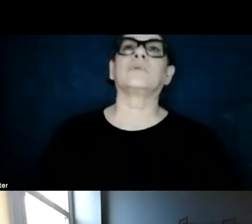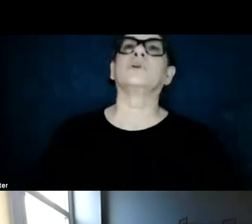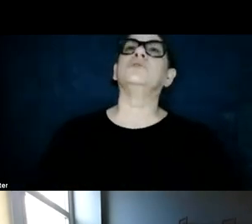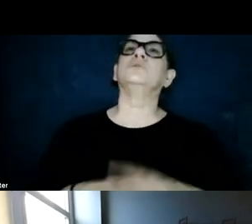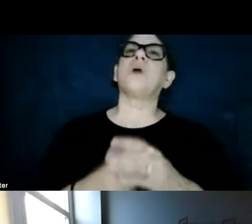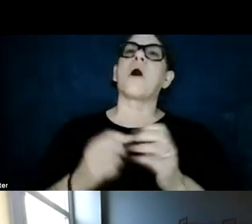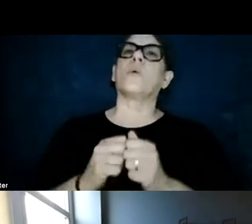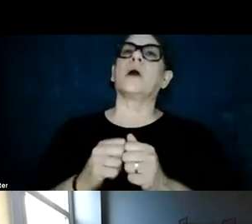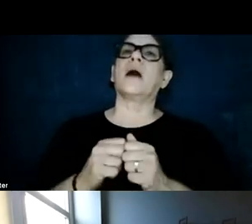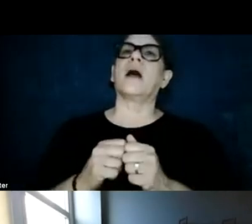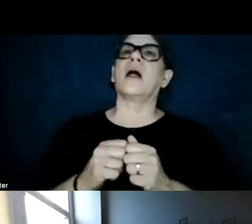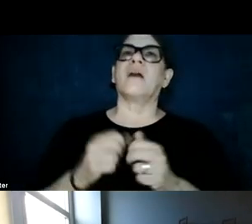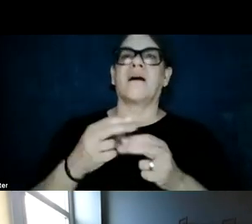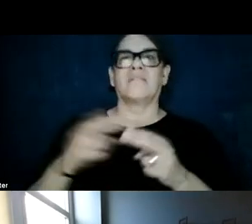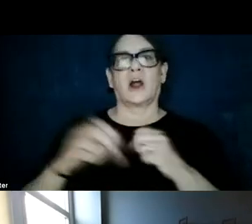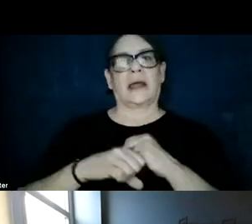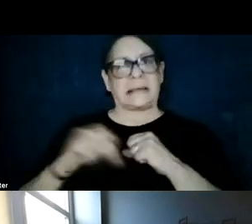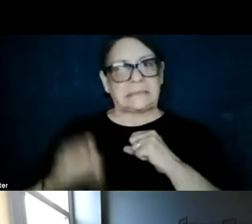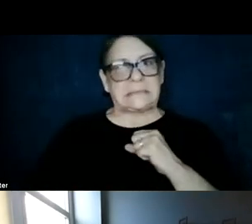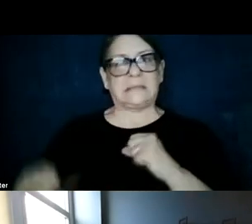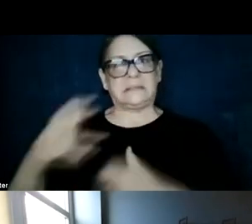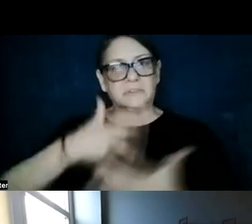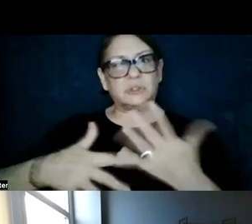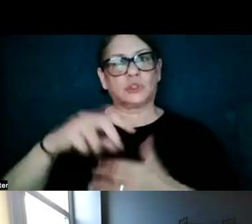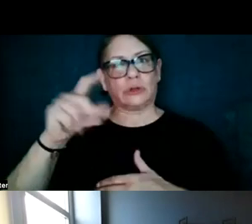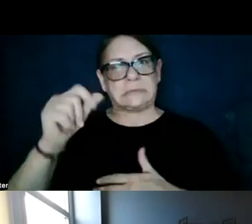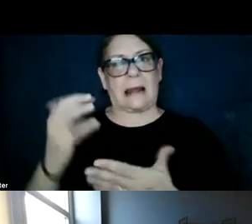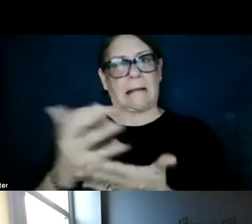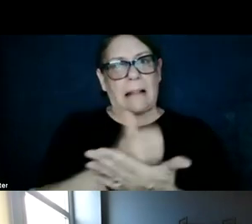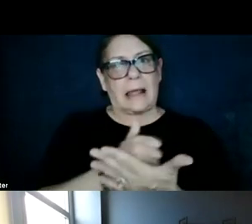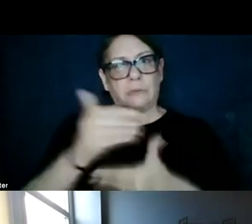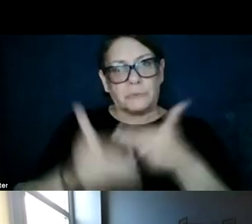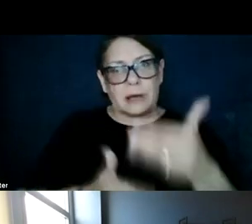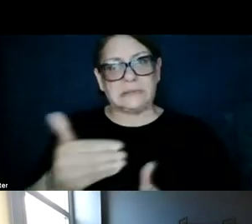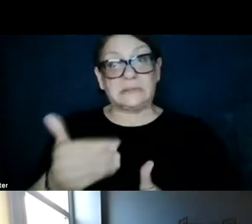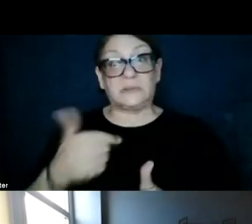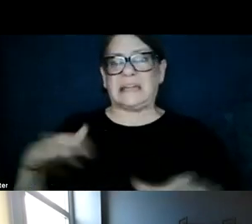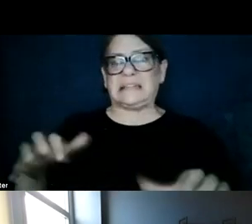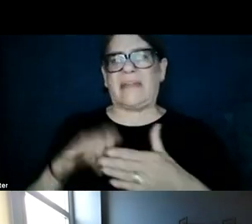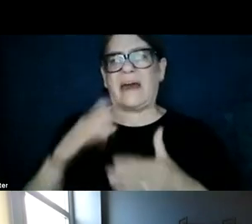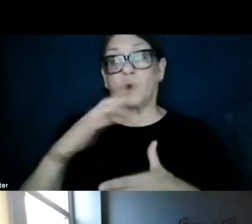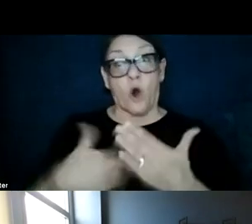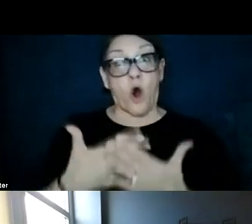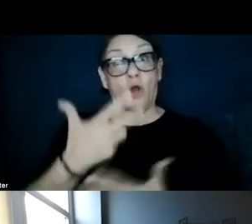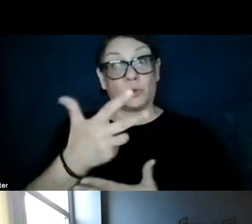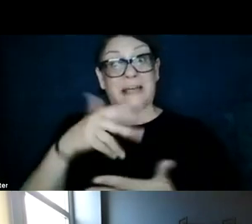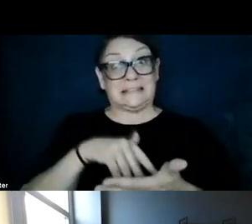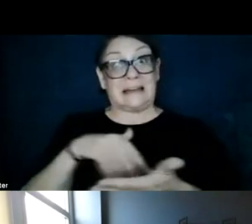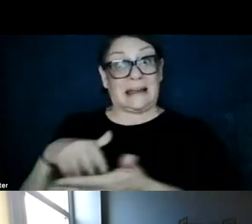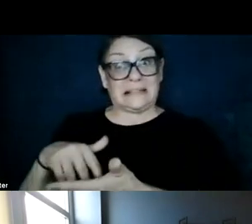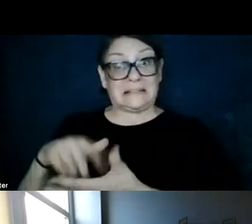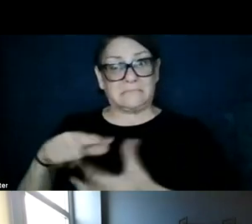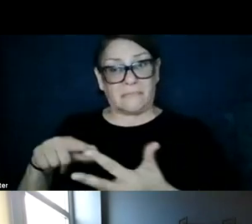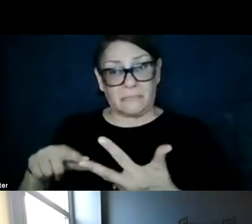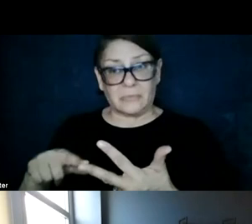out with a very extensive environmental and social data collection process, and we did this for all three studies, building